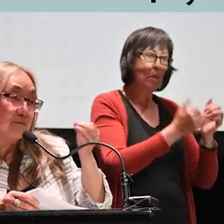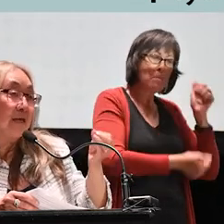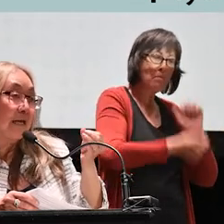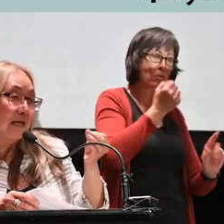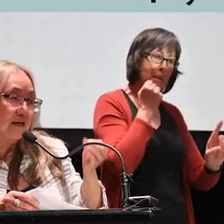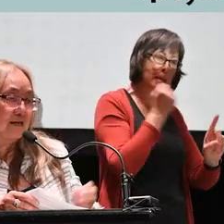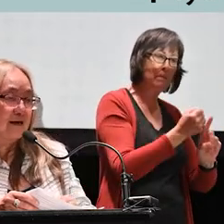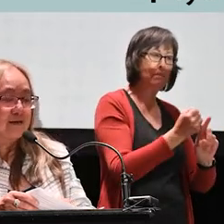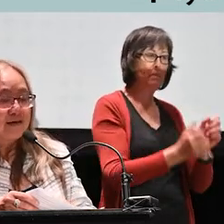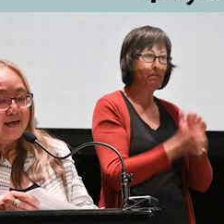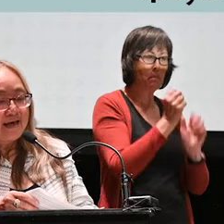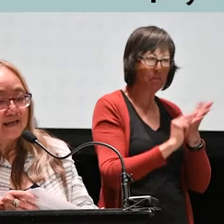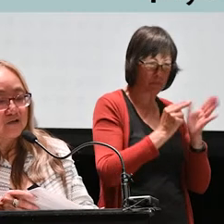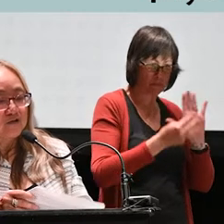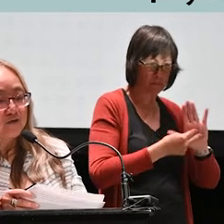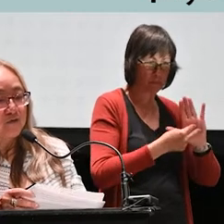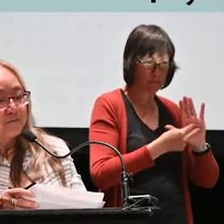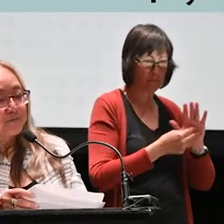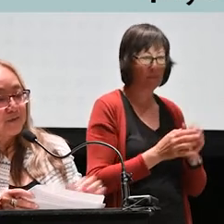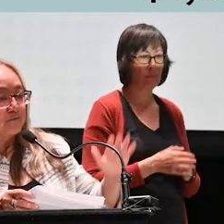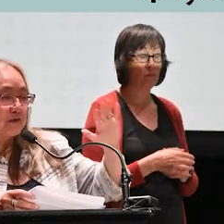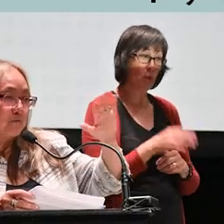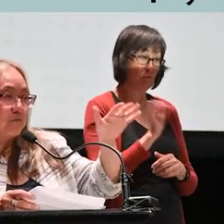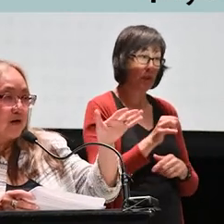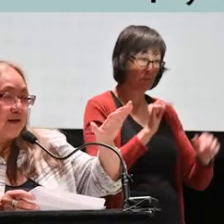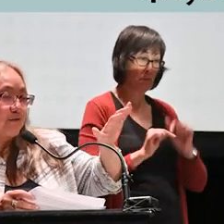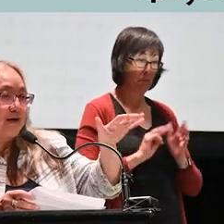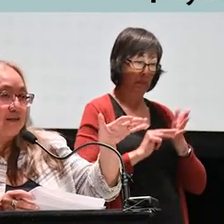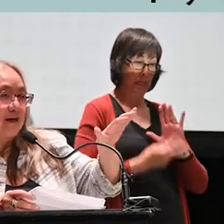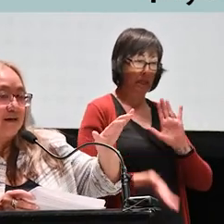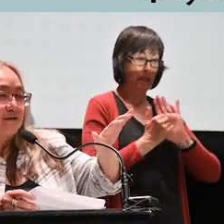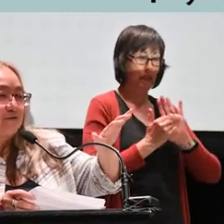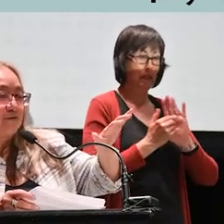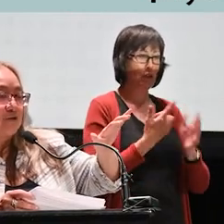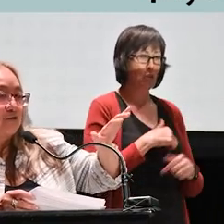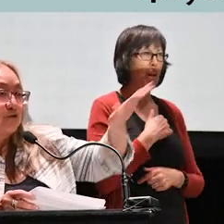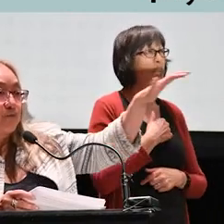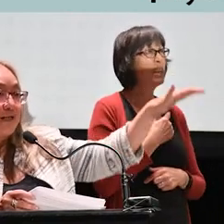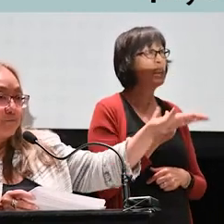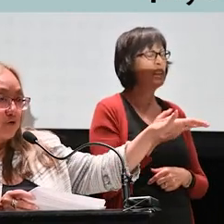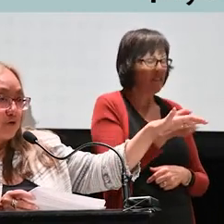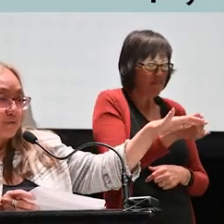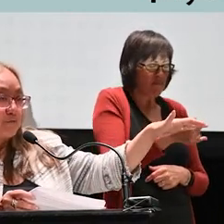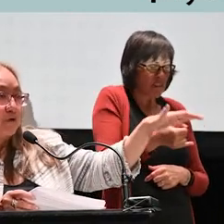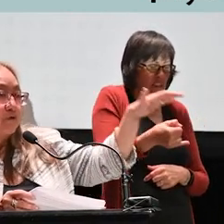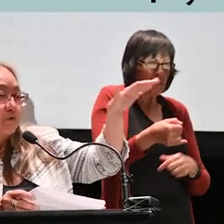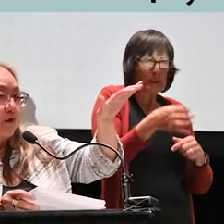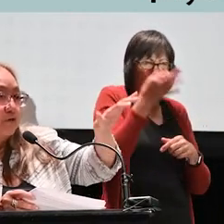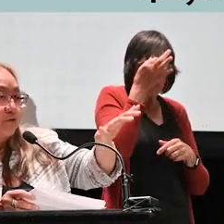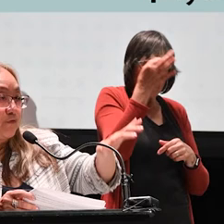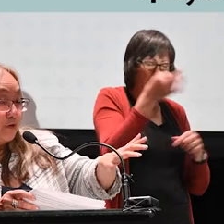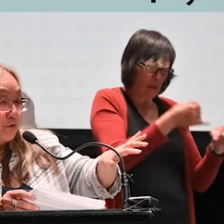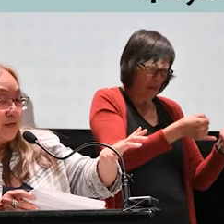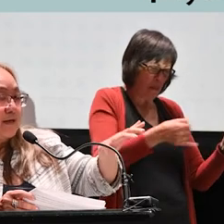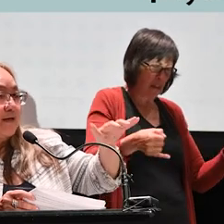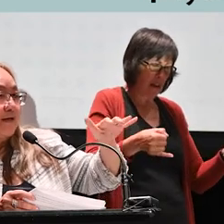So back to meaning again. And so we walk that fine line of not too many programs, but also not